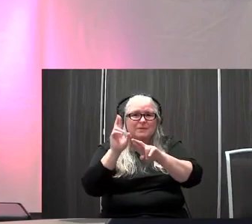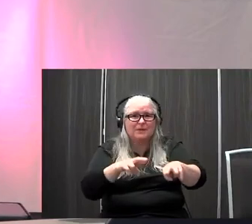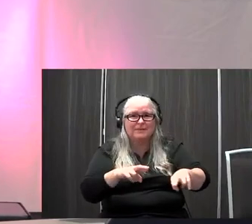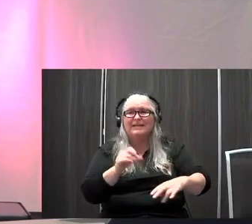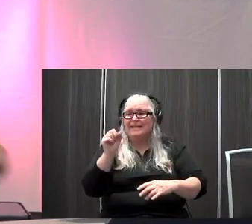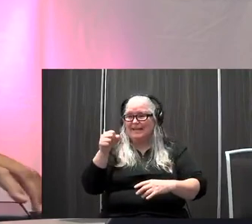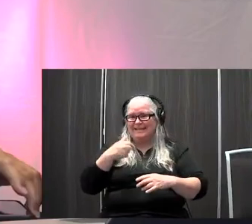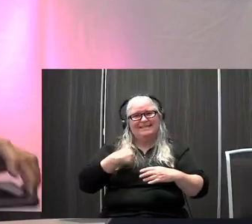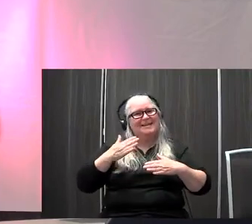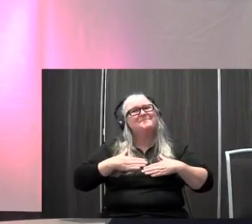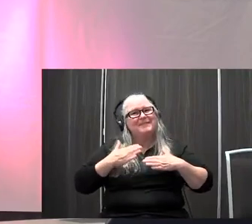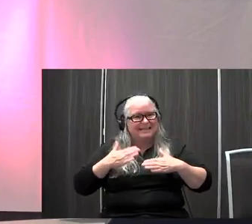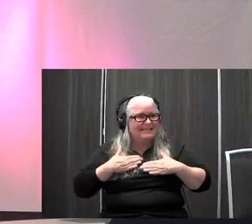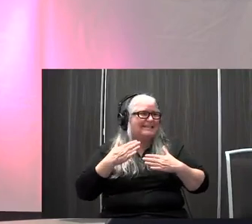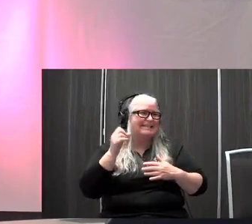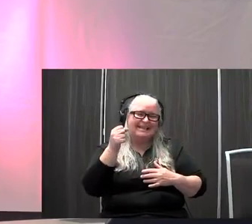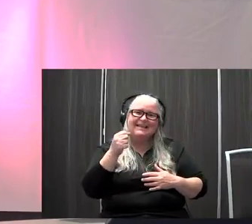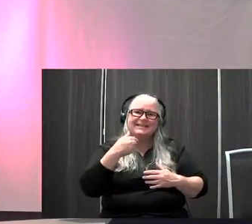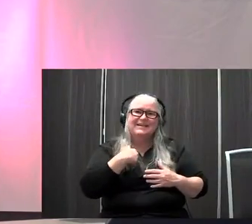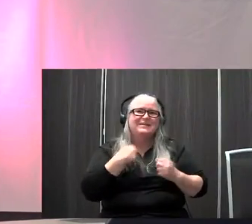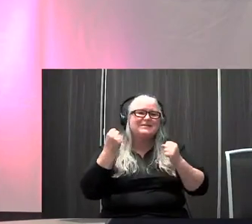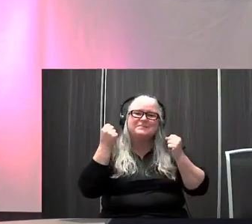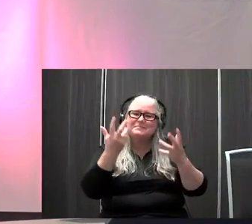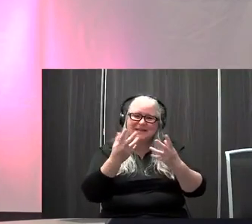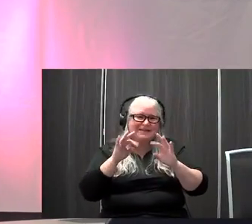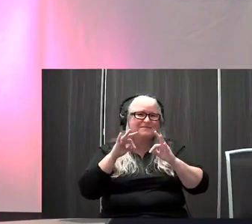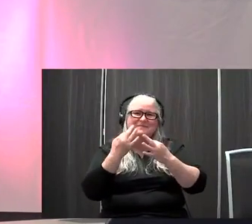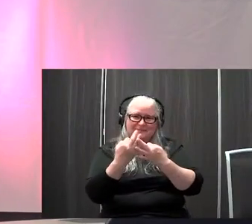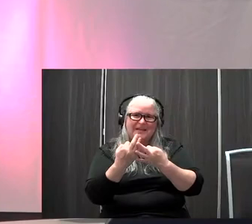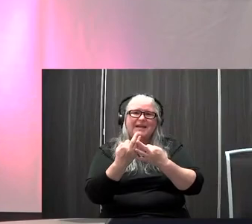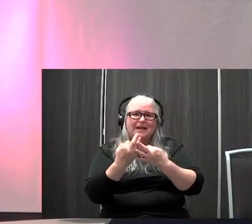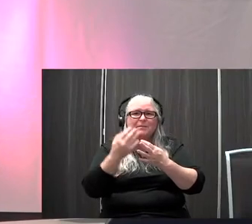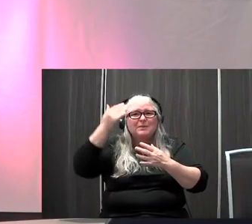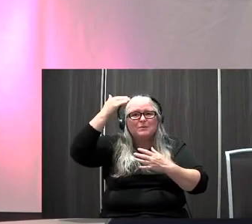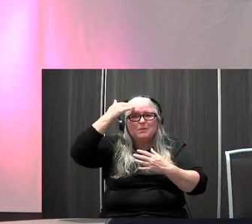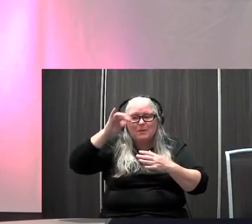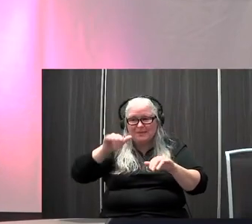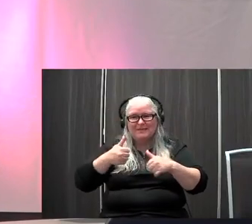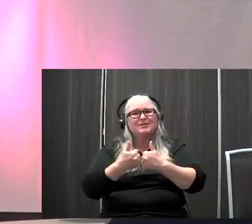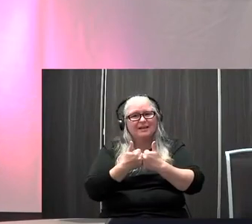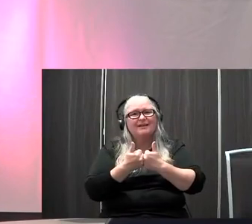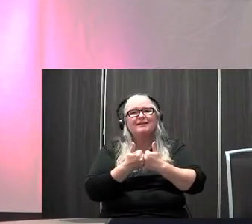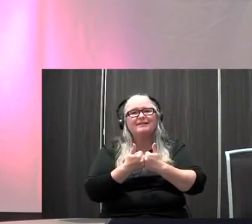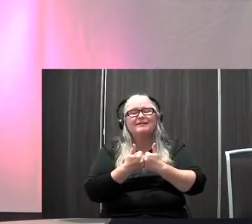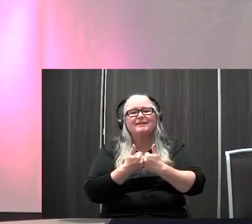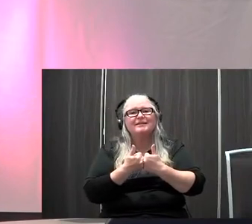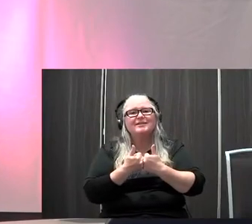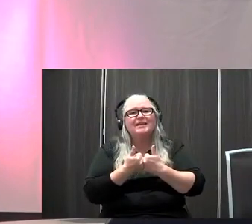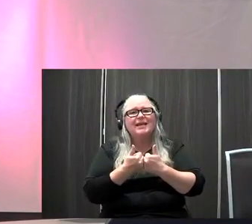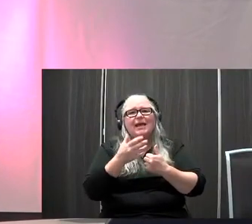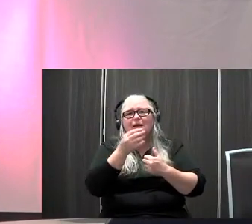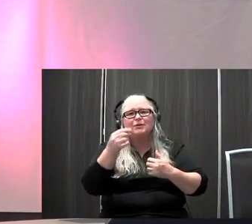pleased. I am too. I am that so many families are aware of, you know, this, this challenge that's, um, uh, you know, it,